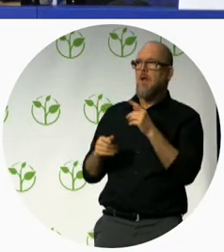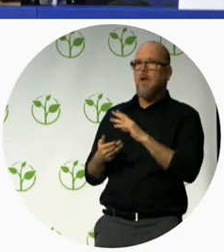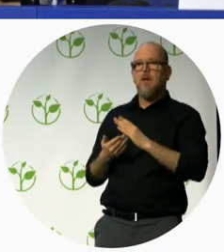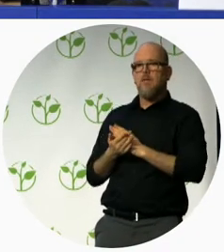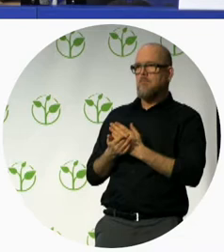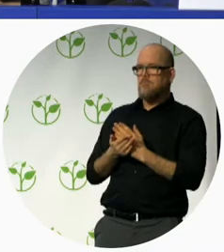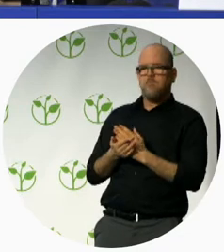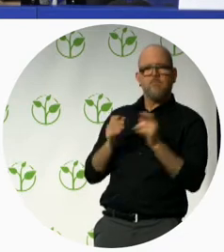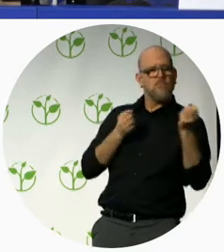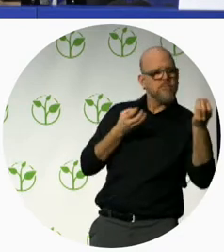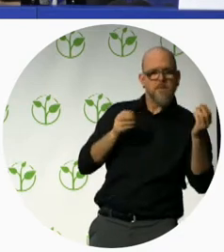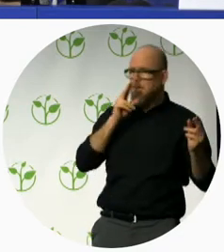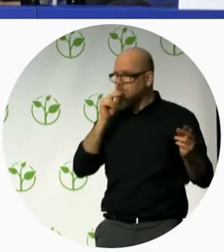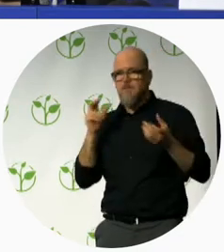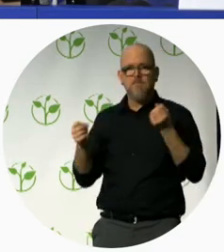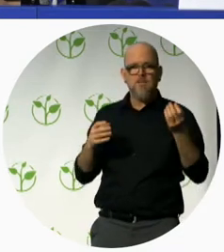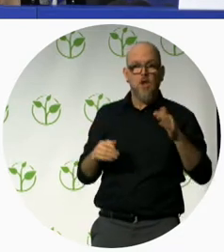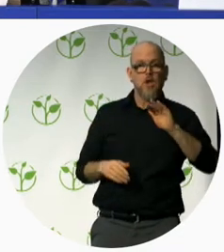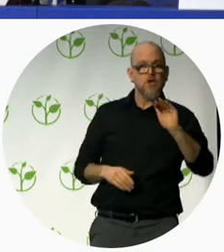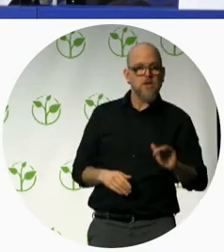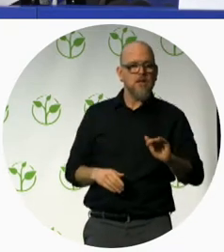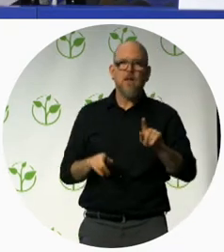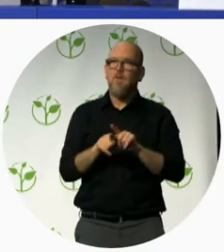hands possible which calmed her as well